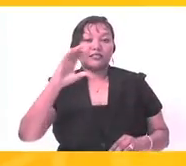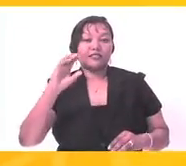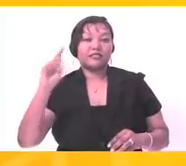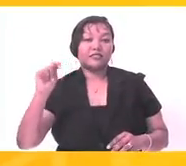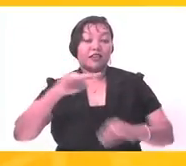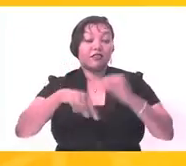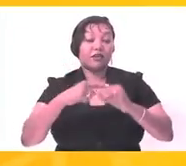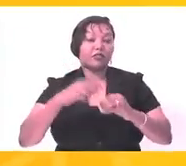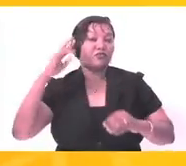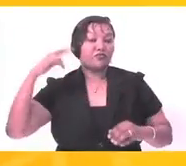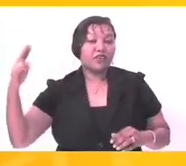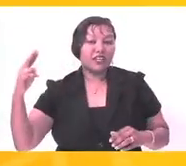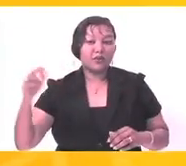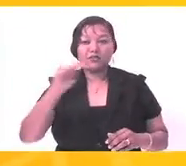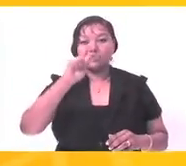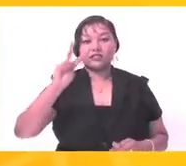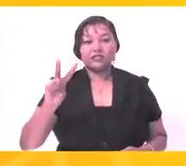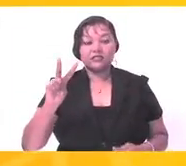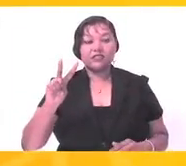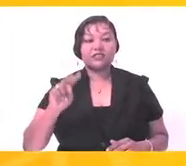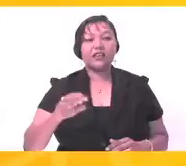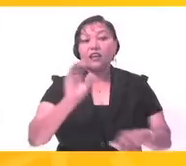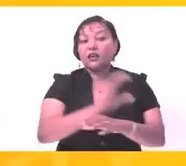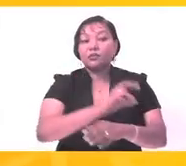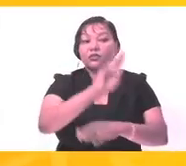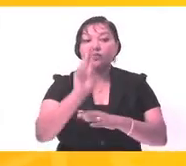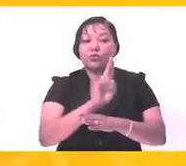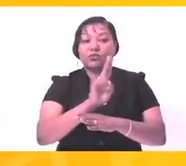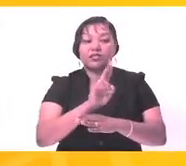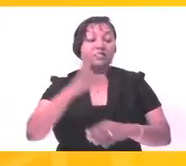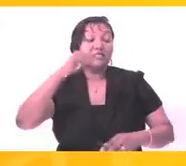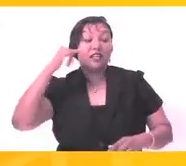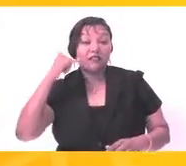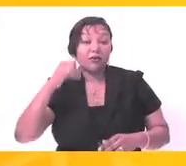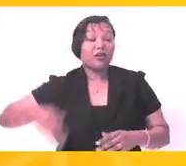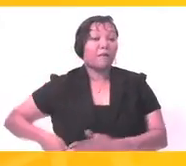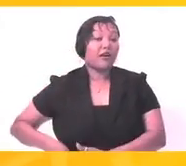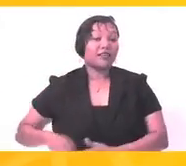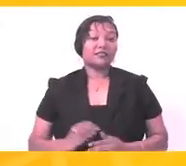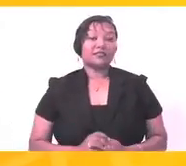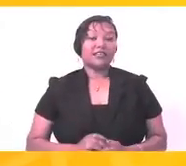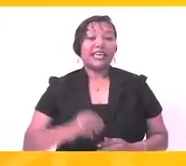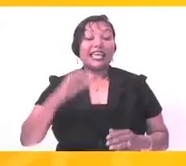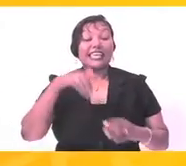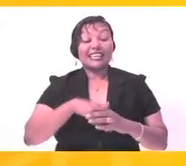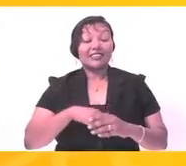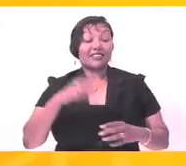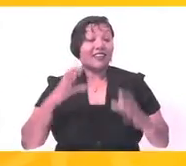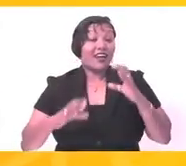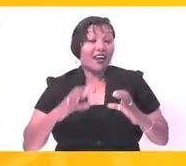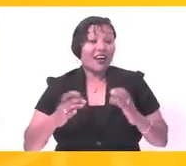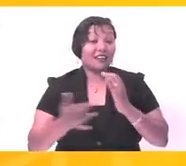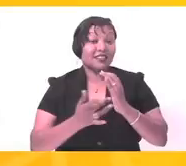ICTs all around us. On the radios that we listen to. The television we watch. The computers that we use. The cell phones in our pockets. Even